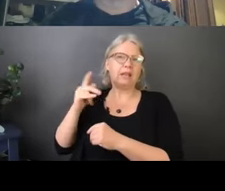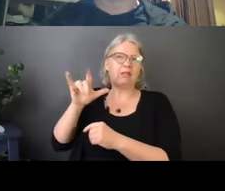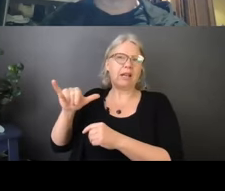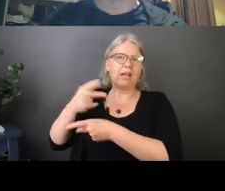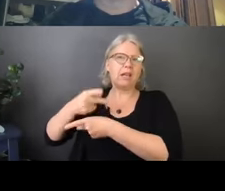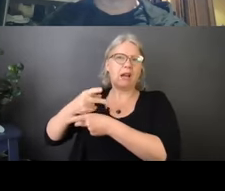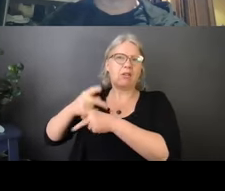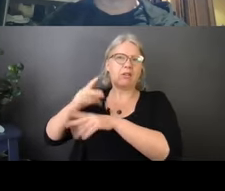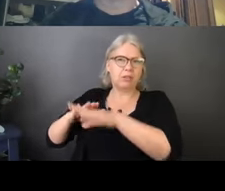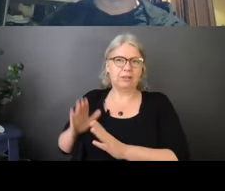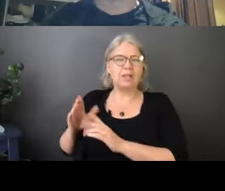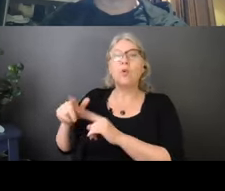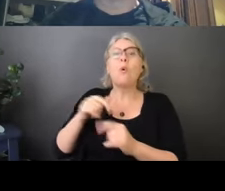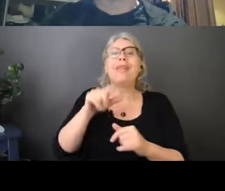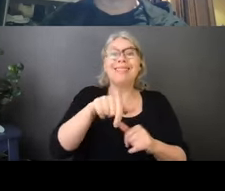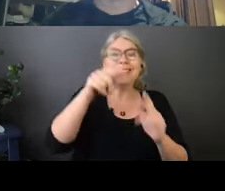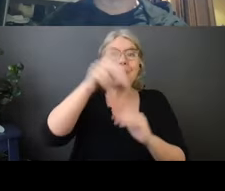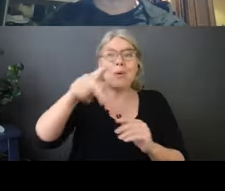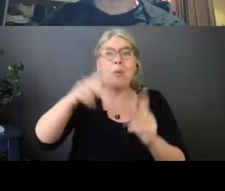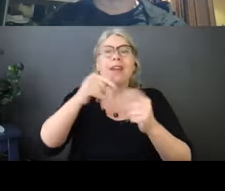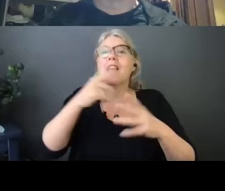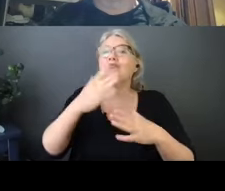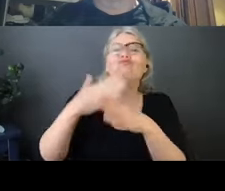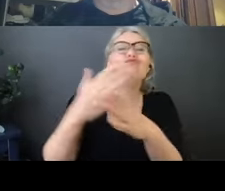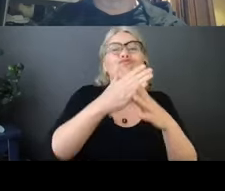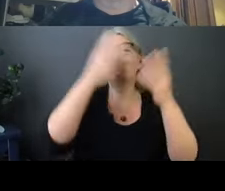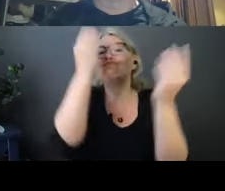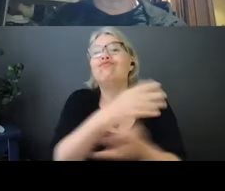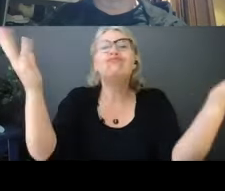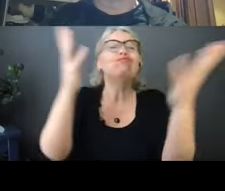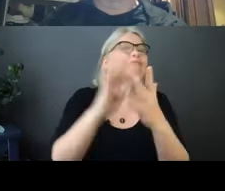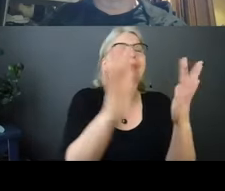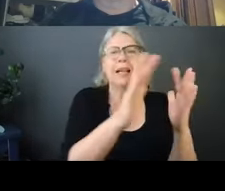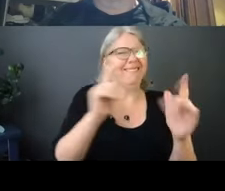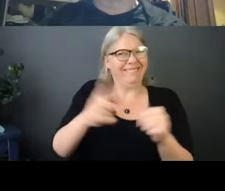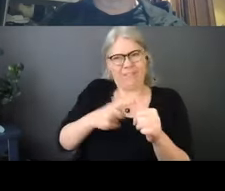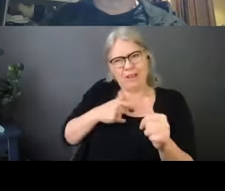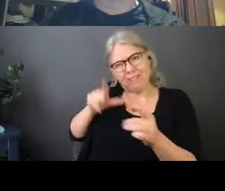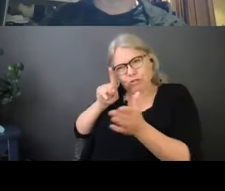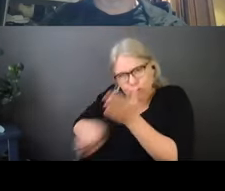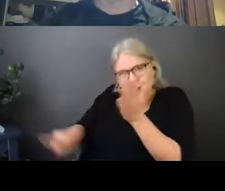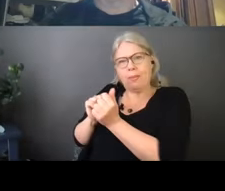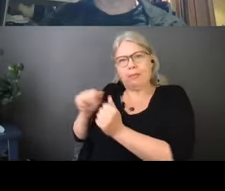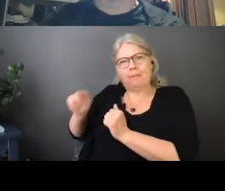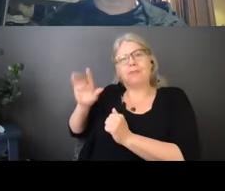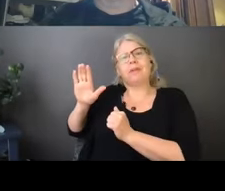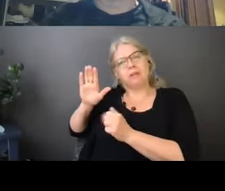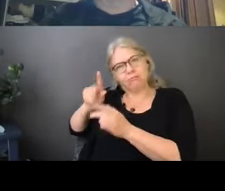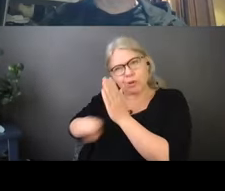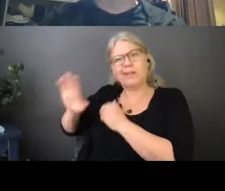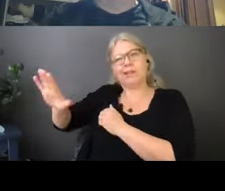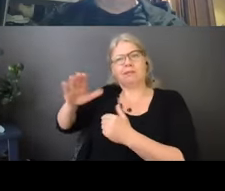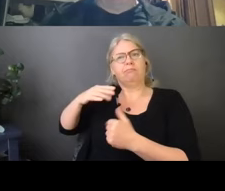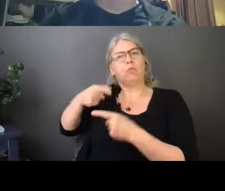his express consent and his contact number is 905-895